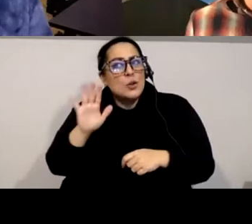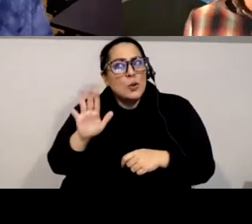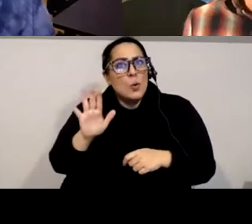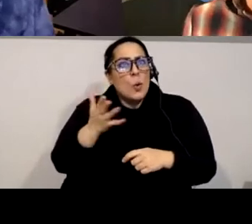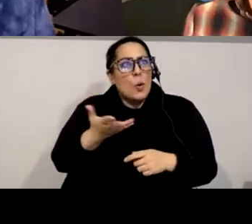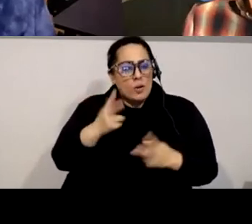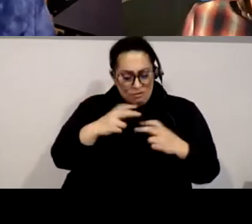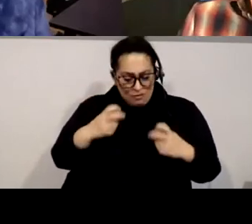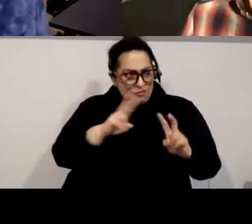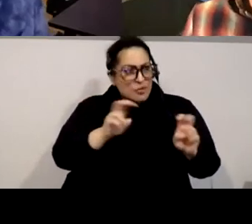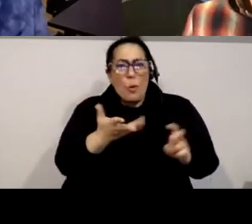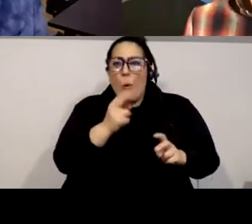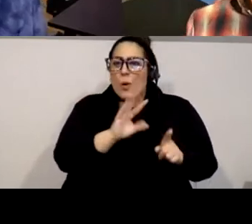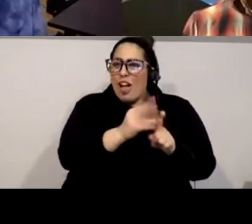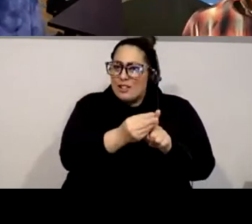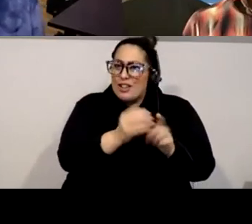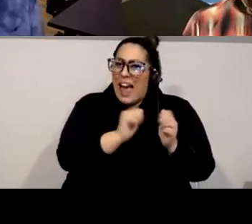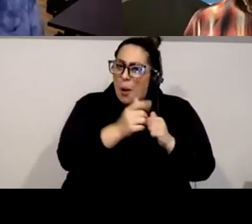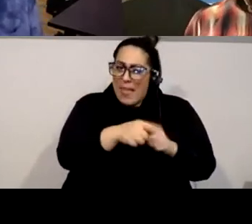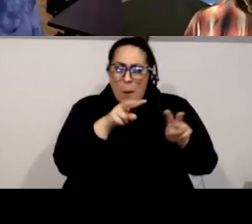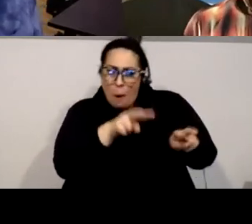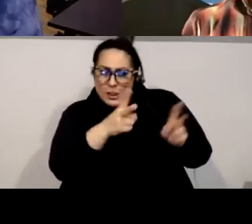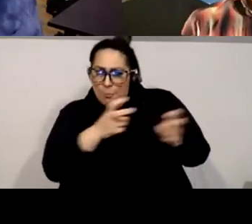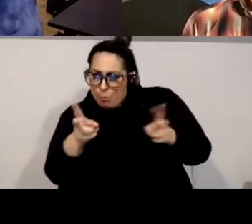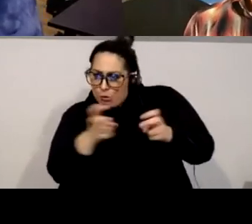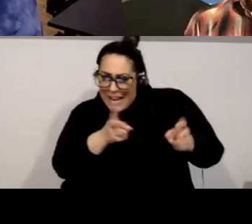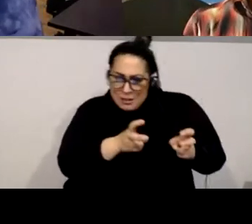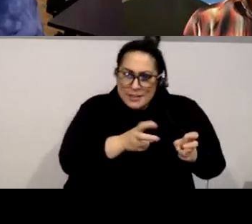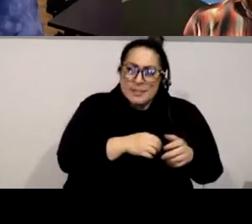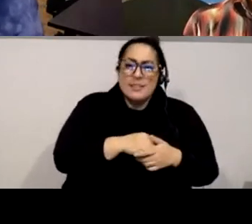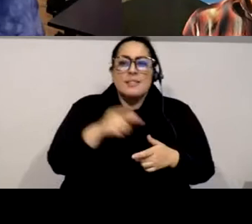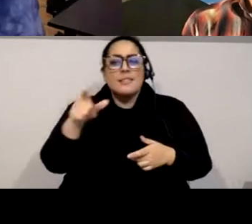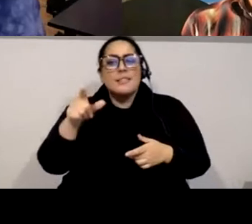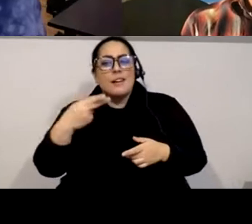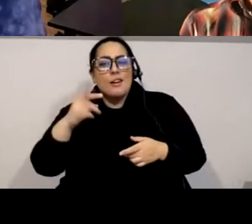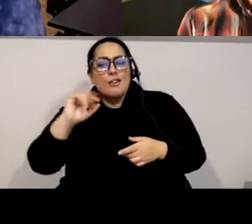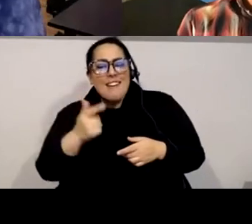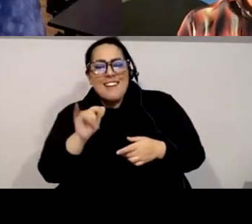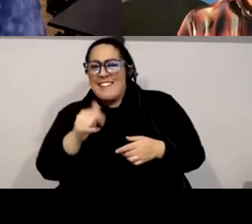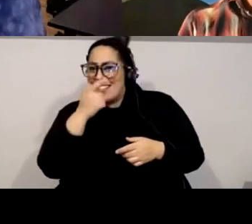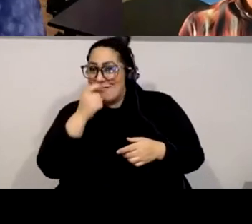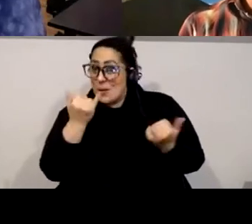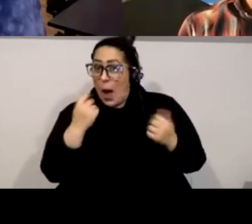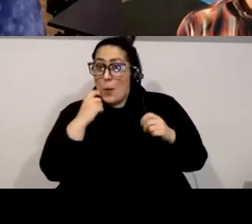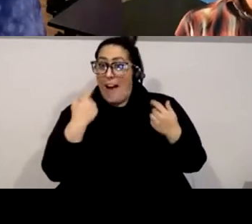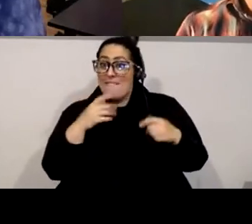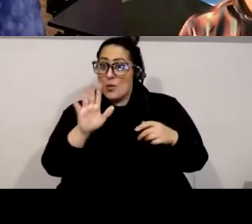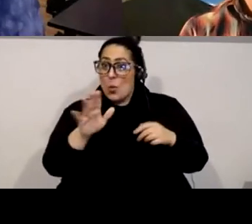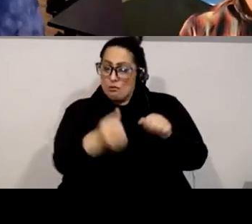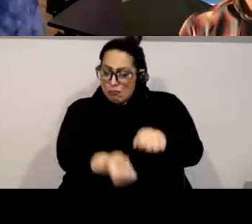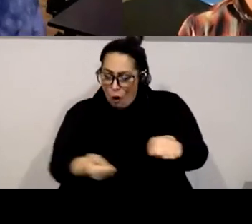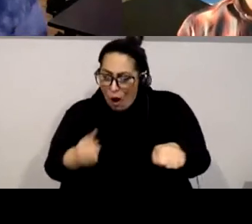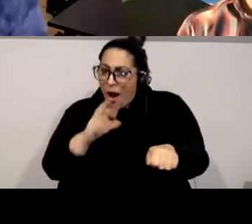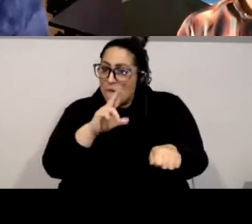appropriation so wendy now when you see that object you open that drawer and you see an object that might be lakota in the crow drawer